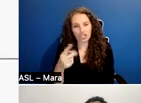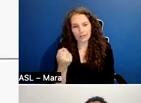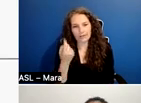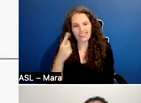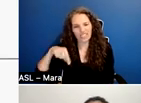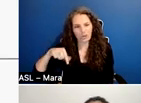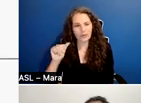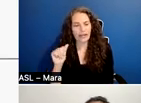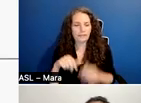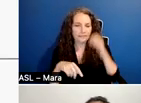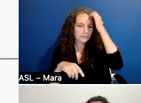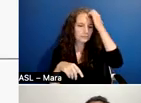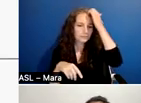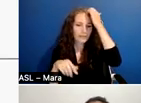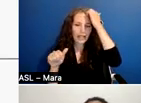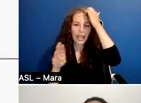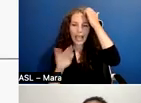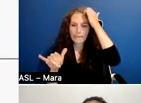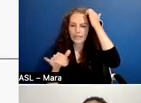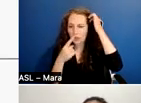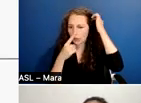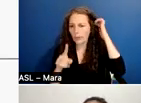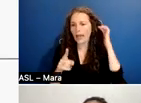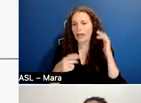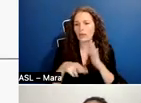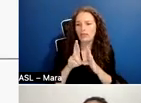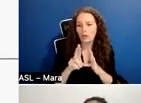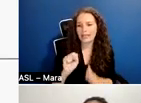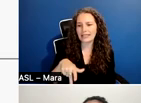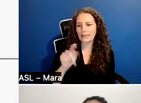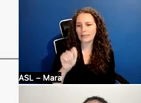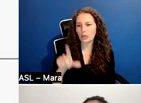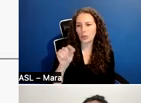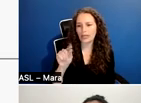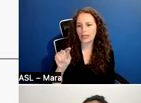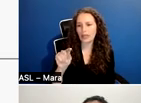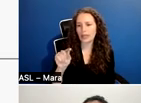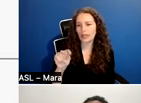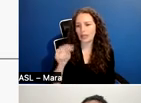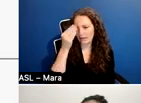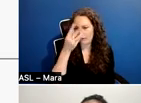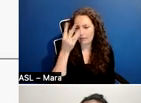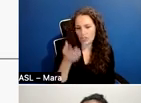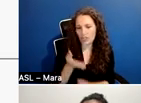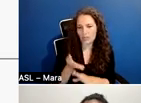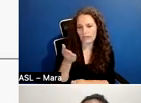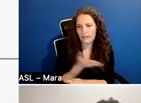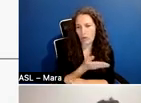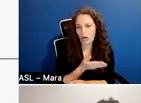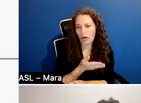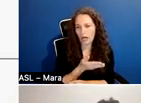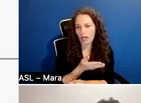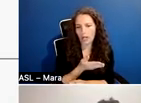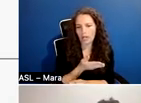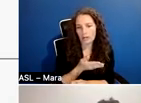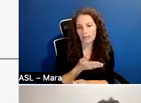Um, and Abby, do you mind just going over the September 20th, um, information just before, if some people have to log off or